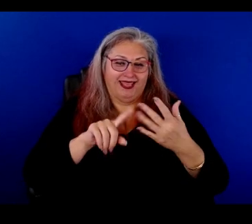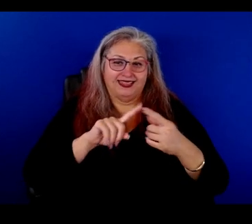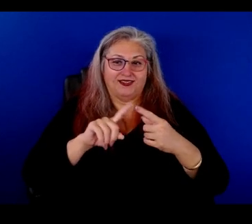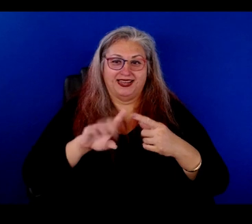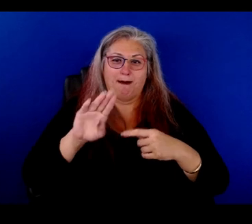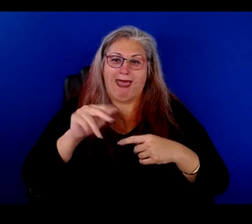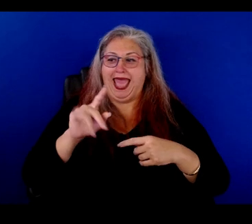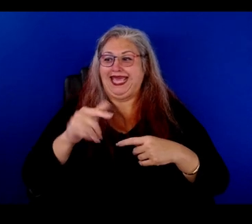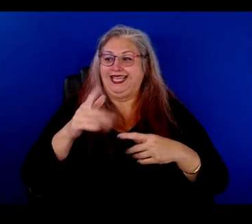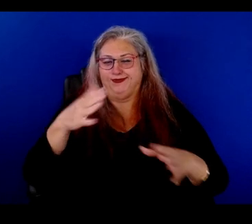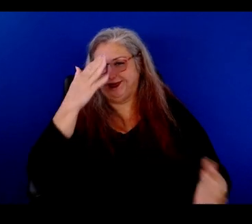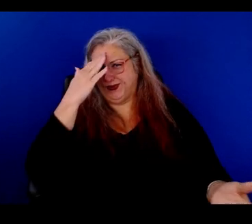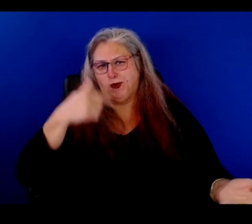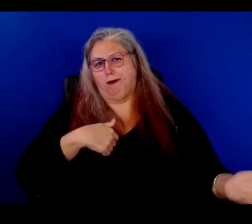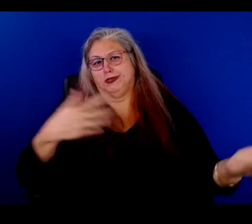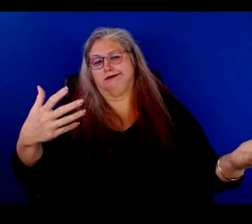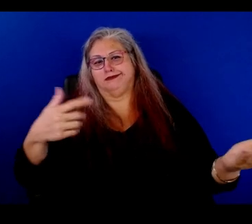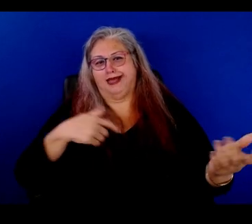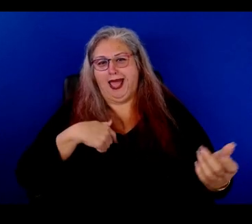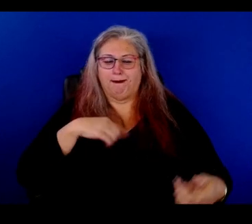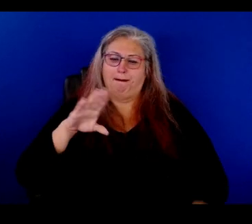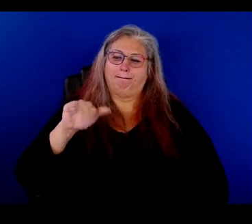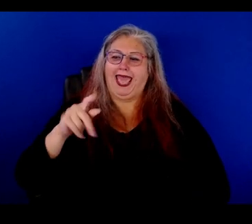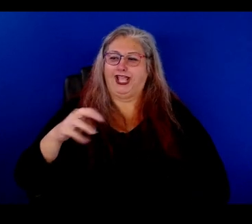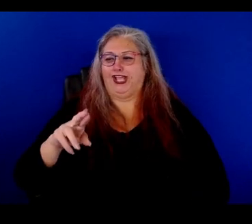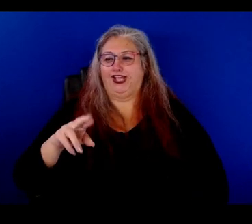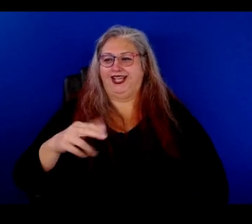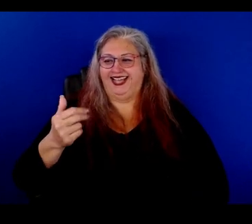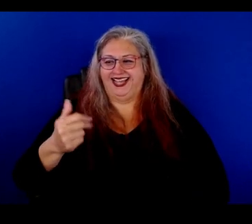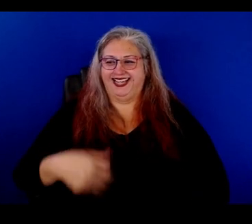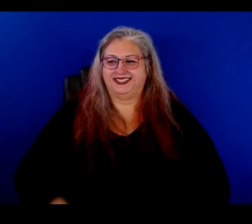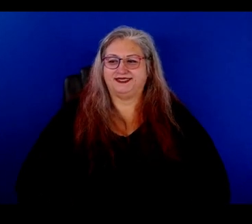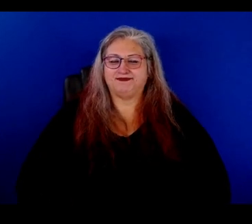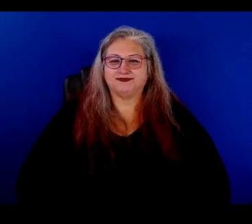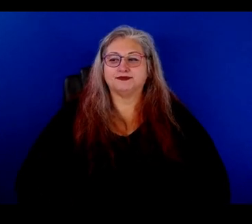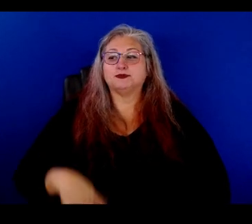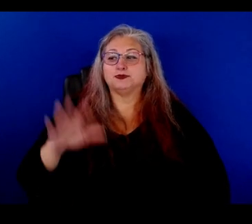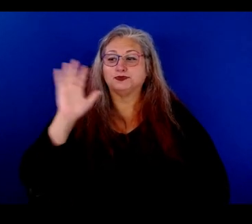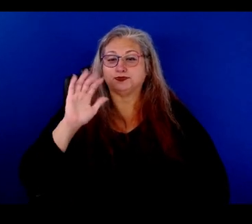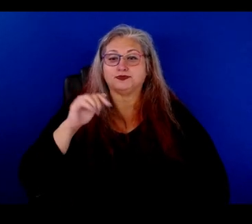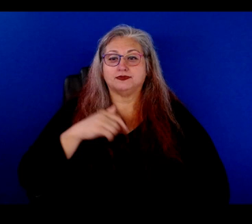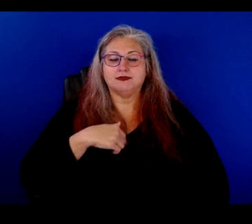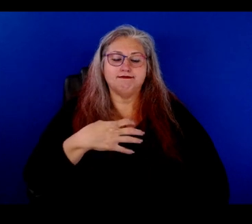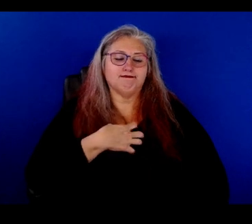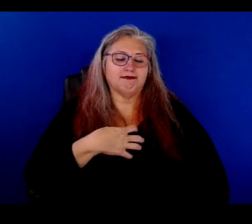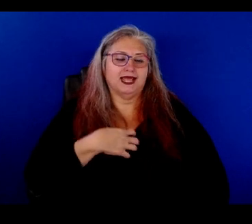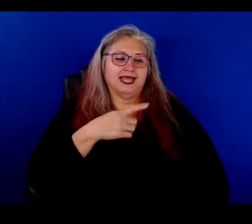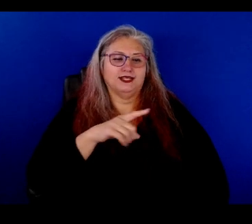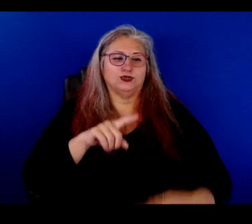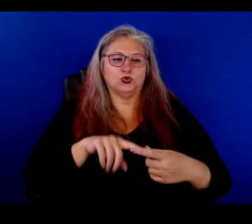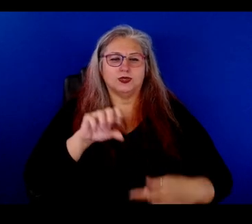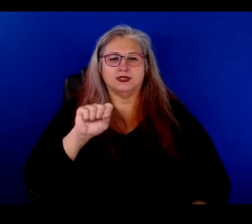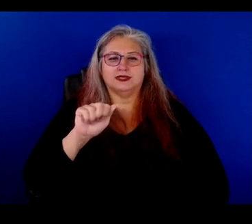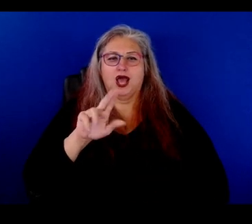bang, you know, me being the banger that I am, you know, when I used to complain to, uh, to Saul